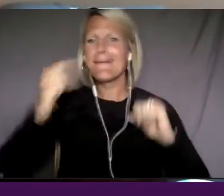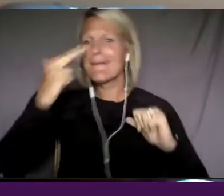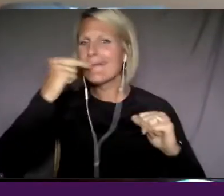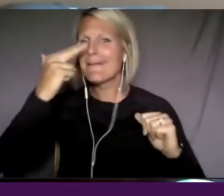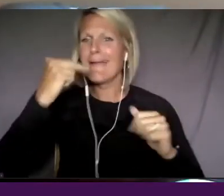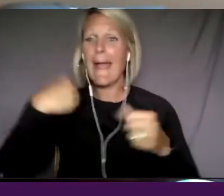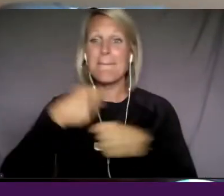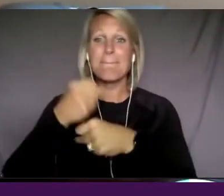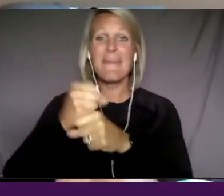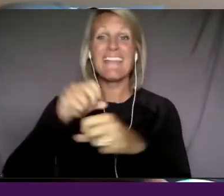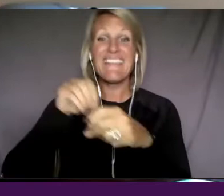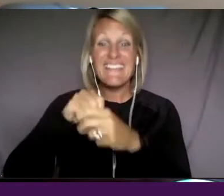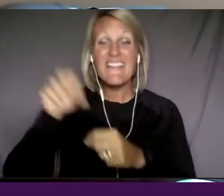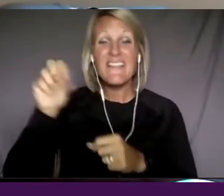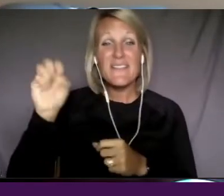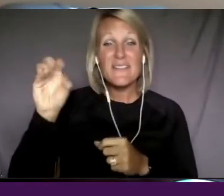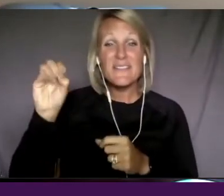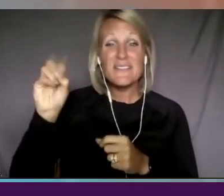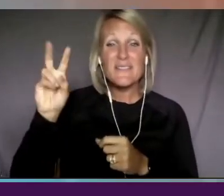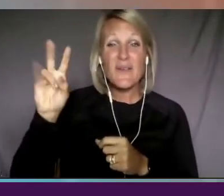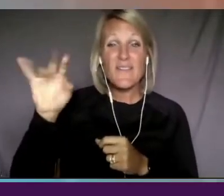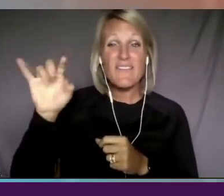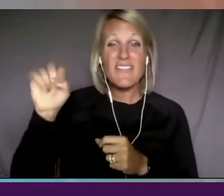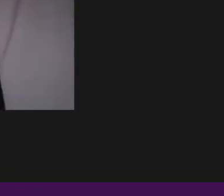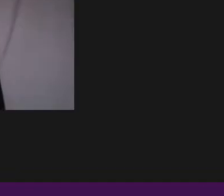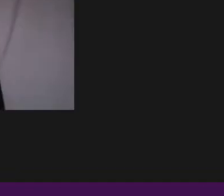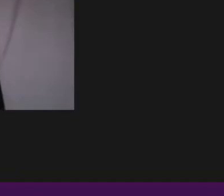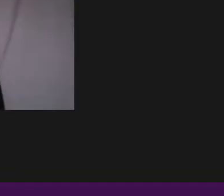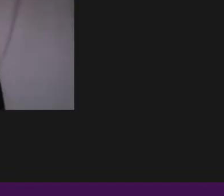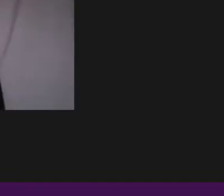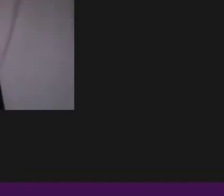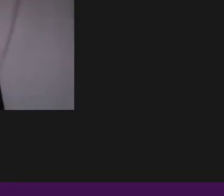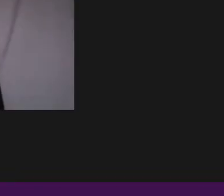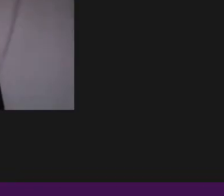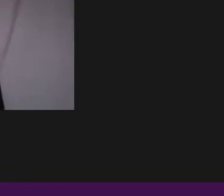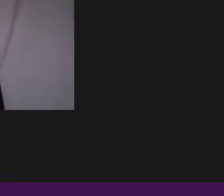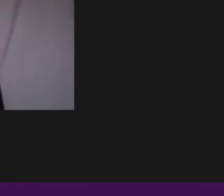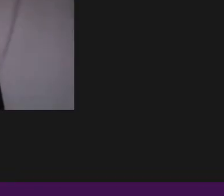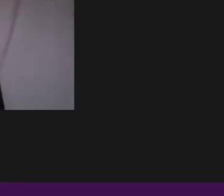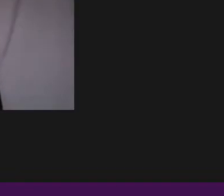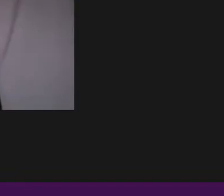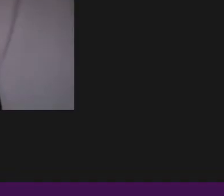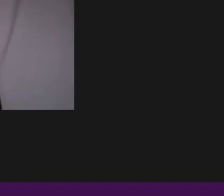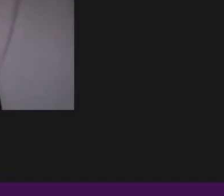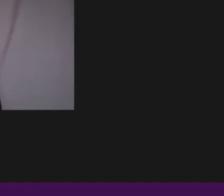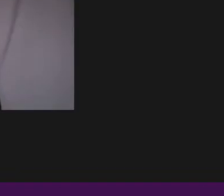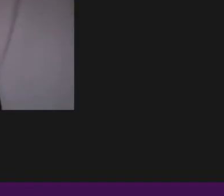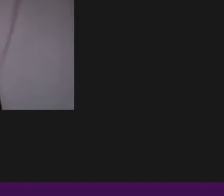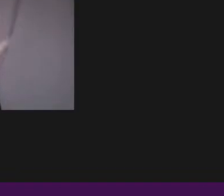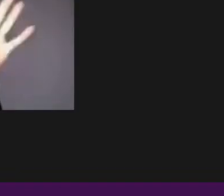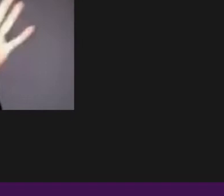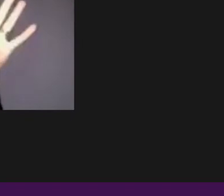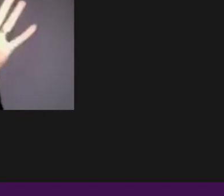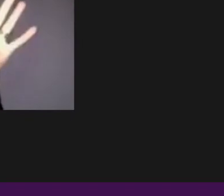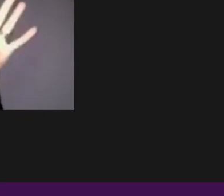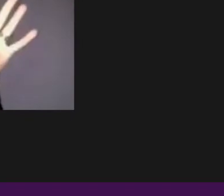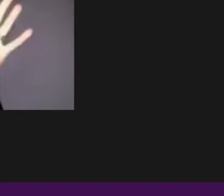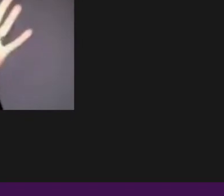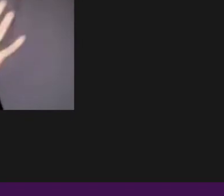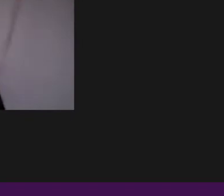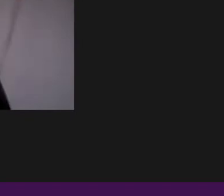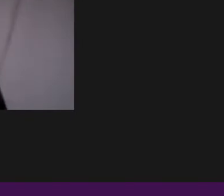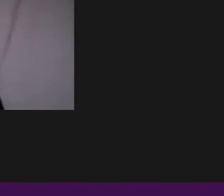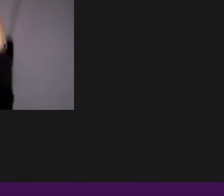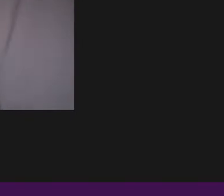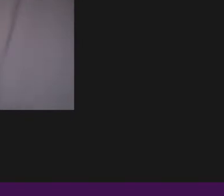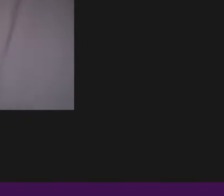in the eighties as an independent film. It's like, that's a whole other crazy story. Right. And it was just like a wild ride